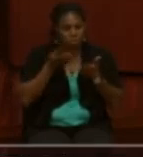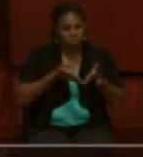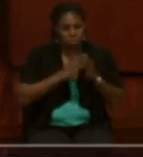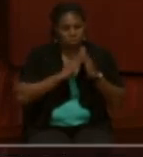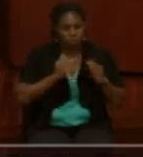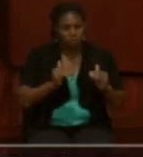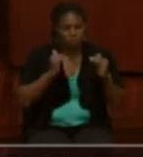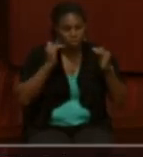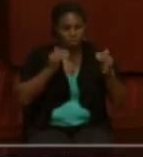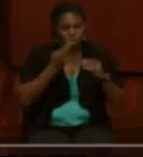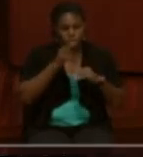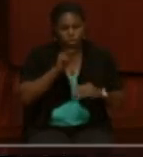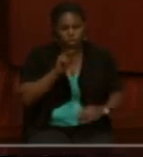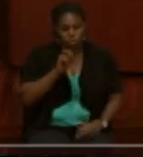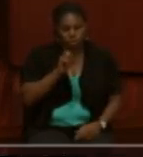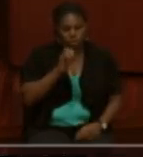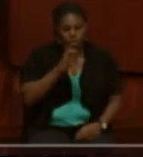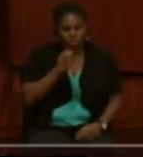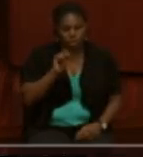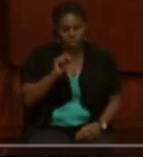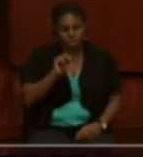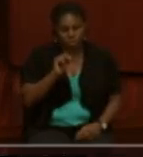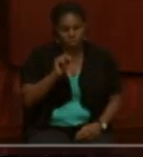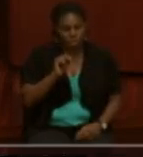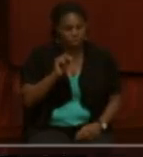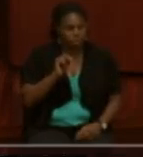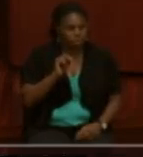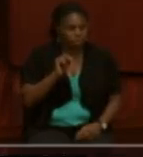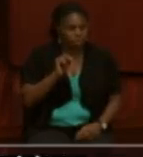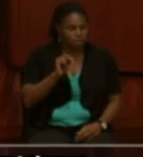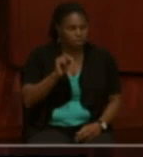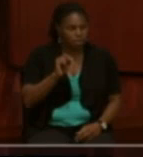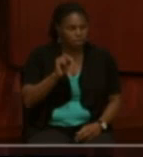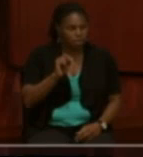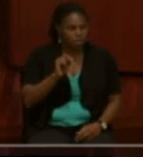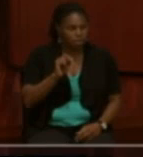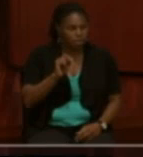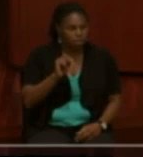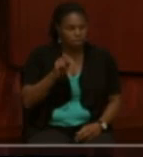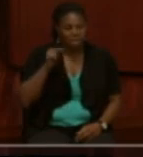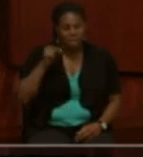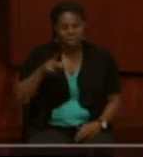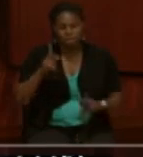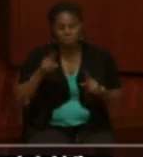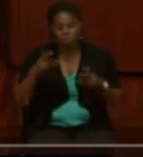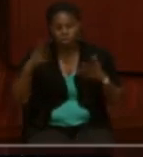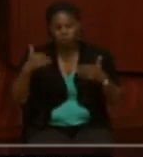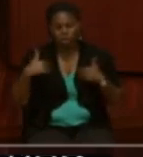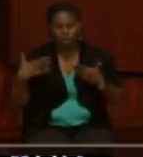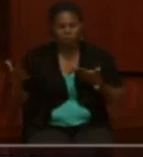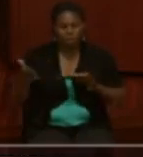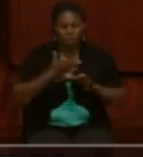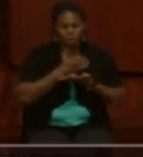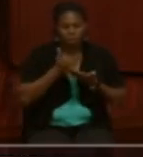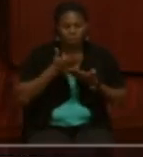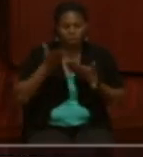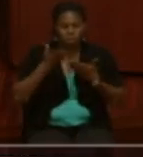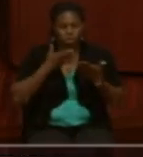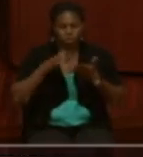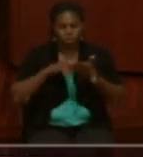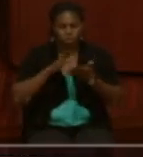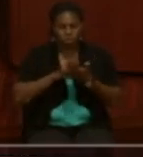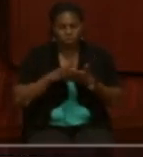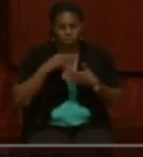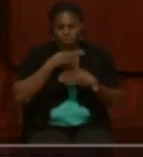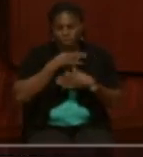USCT unit in the Civil War but declined it? For instance, this person already has a compiled military service record and